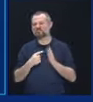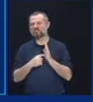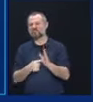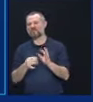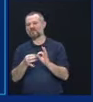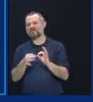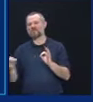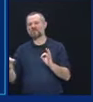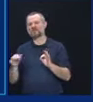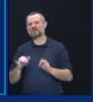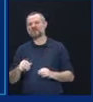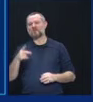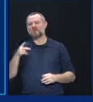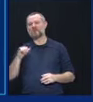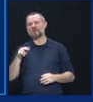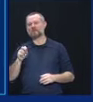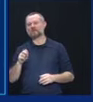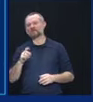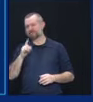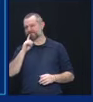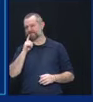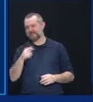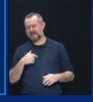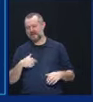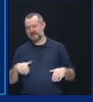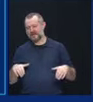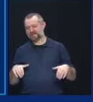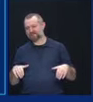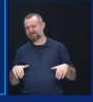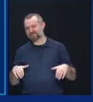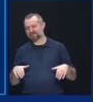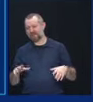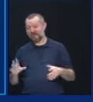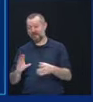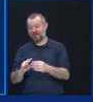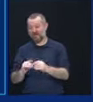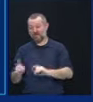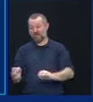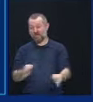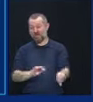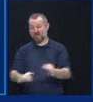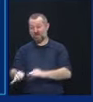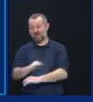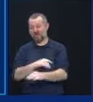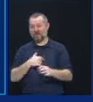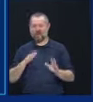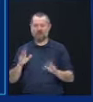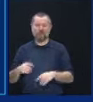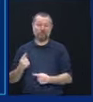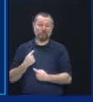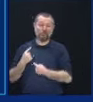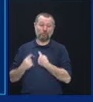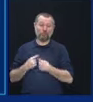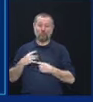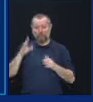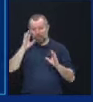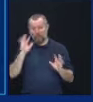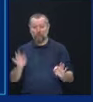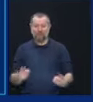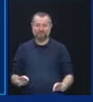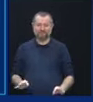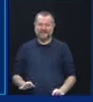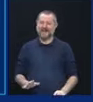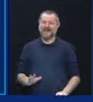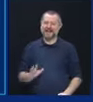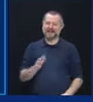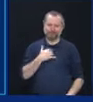Complacent. I was complacent because I thought the attacks were just against me. I was wrong to be